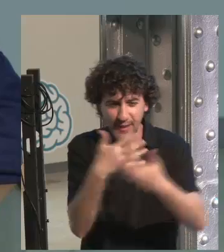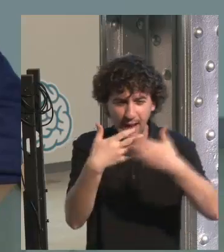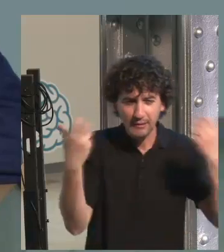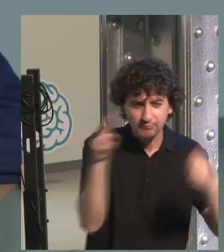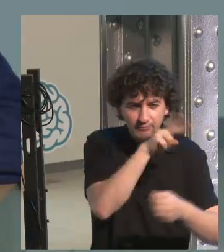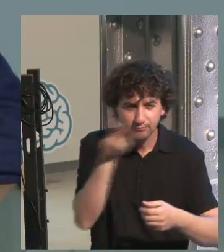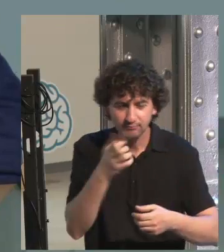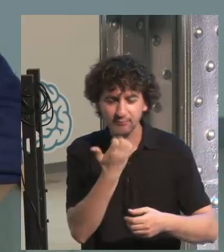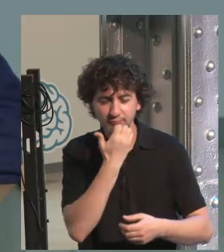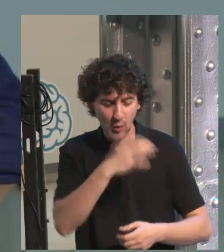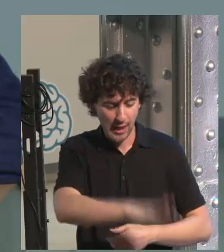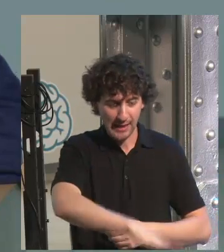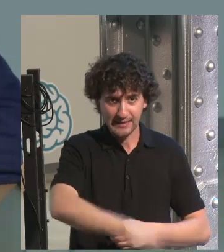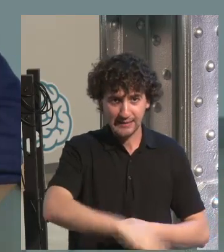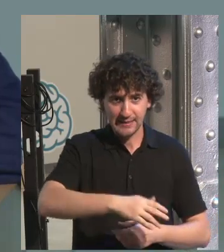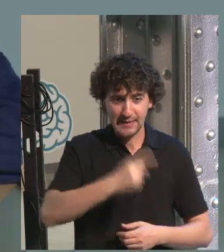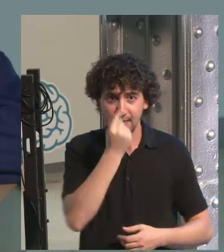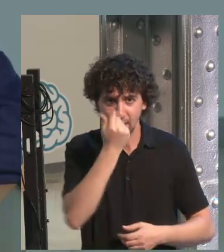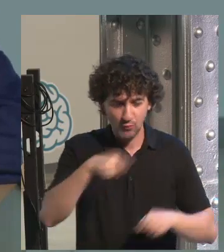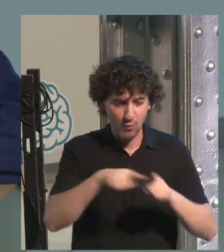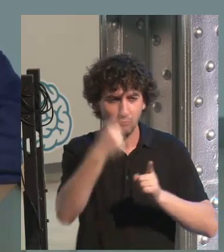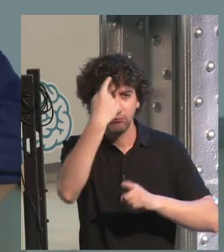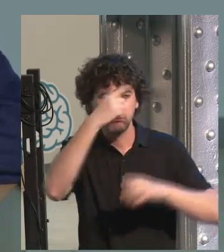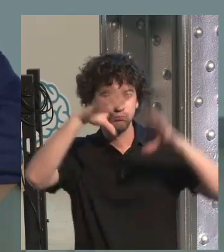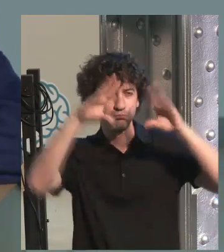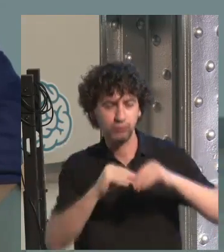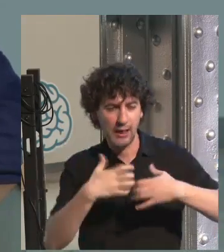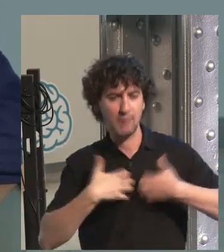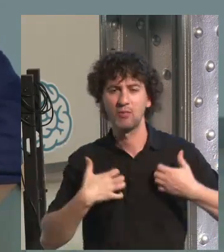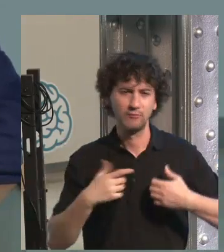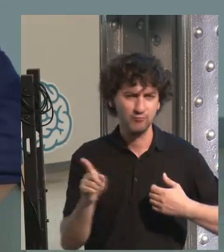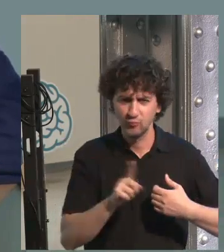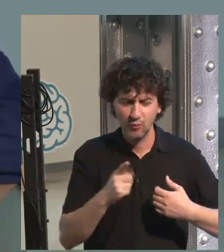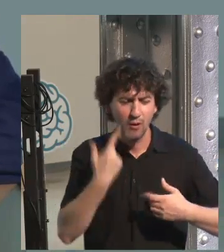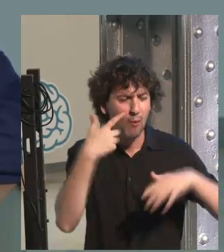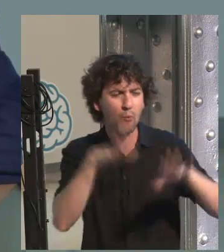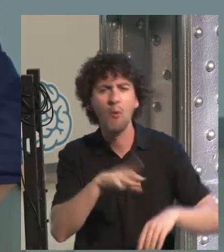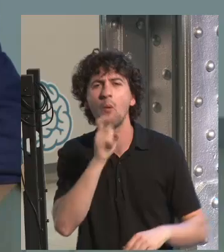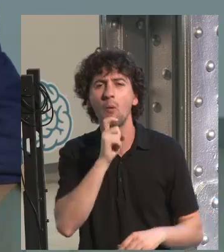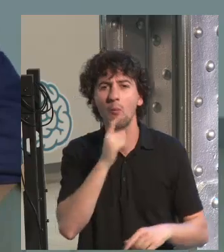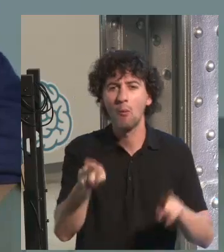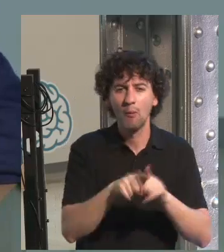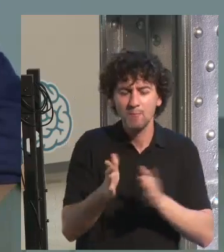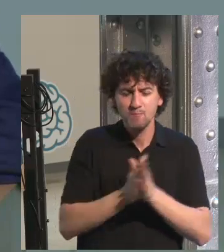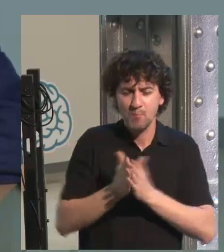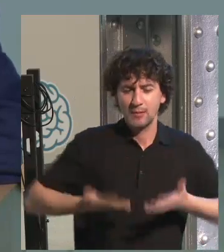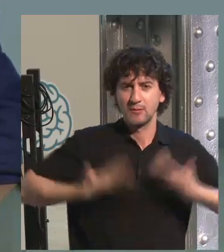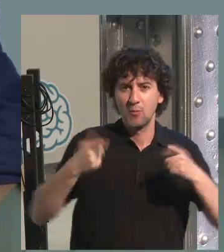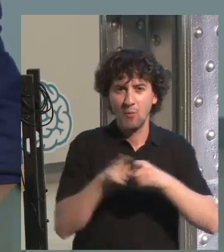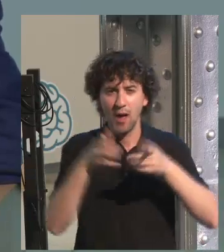is not a sentence. ADN is not something that cannot be modified.